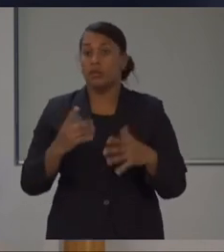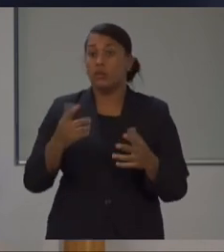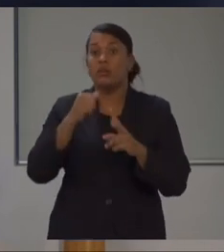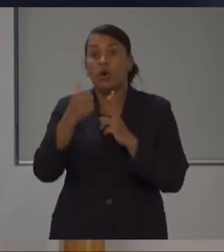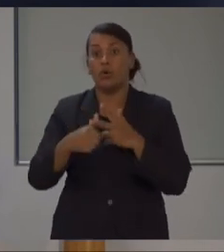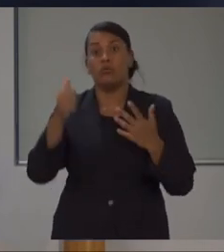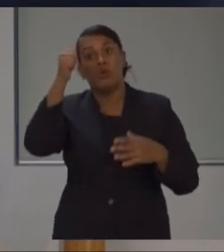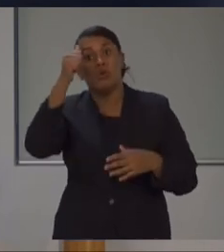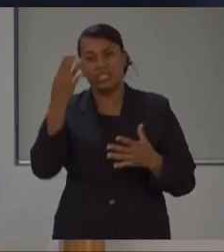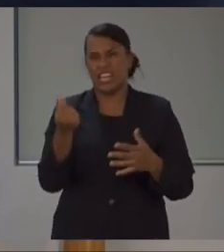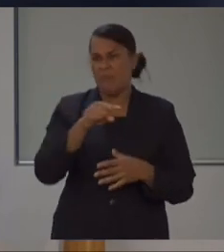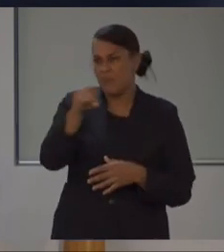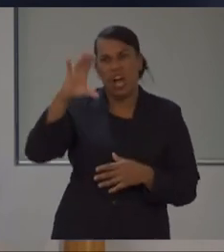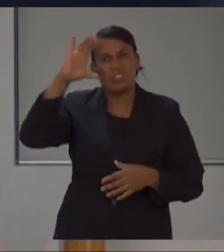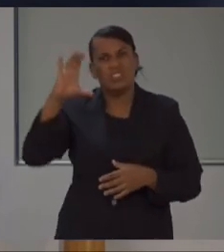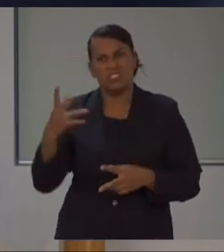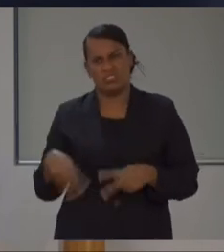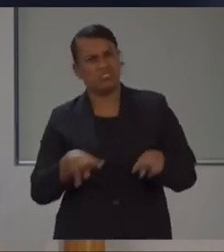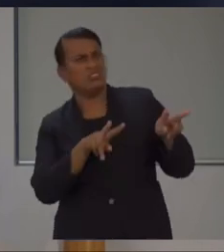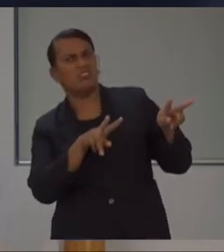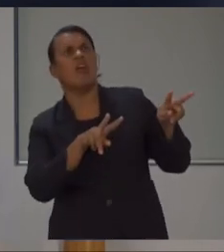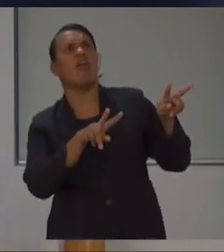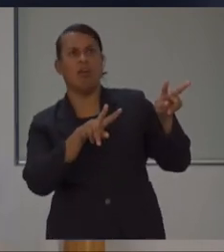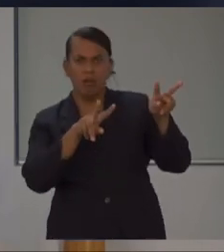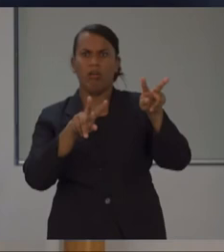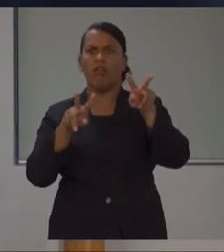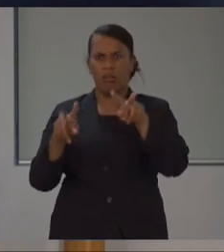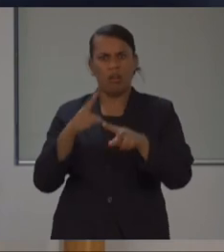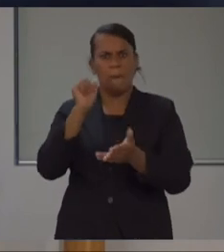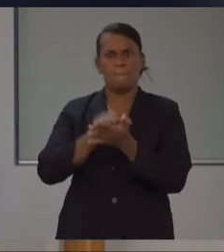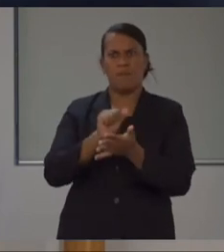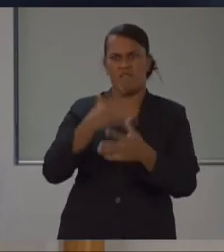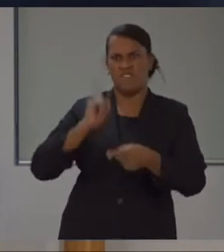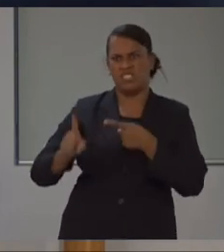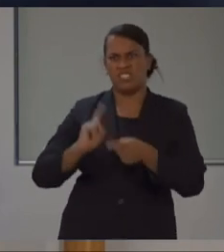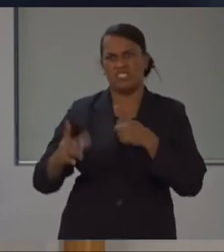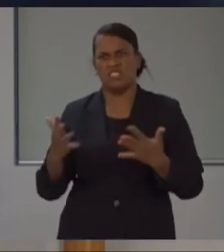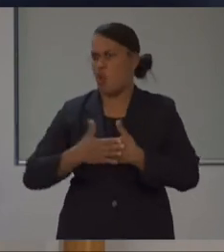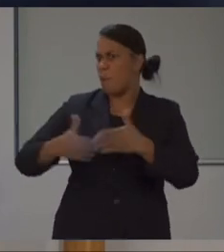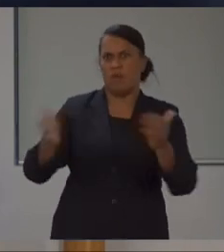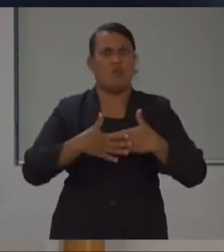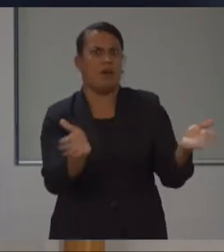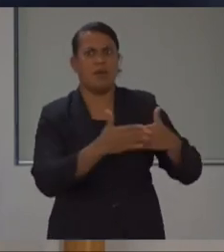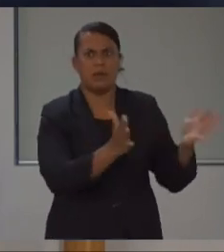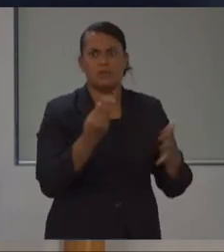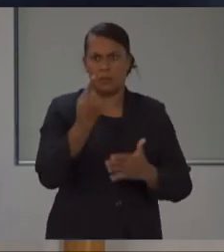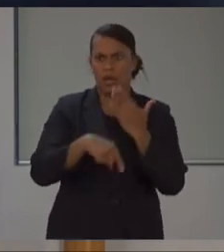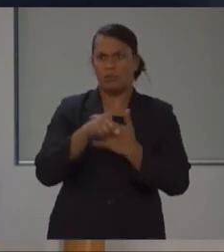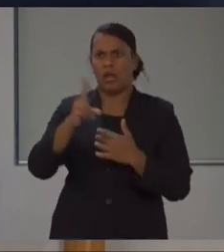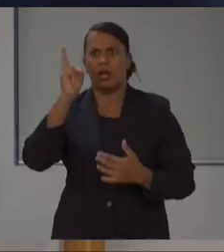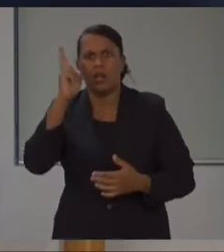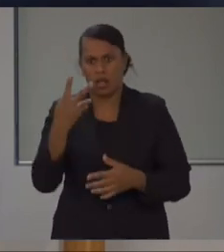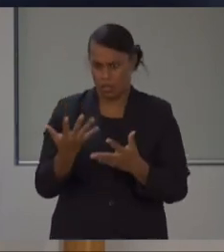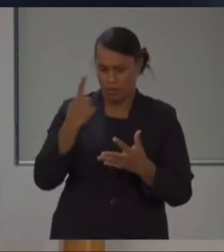to have pulled back very quickly in their restrictions, completely pulled back, and they've had reemergence of the disease. This